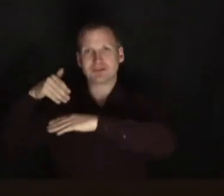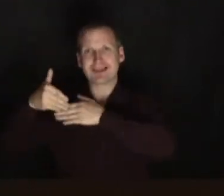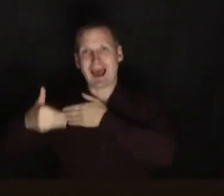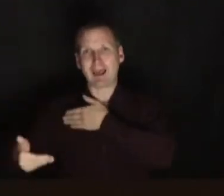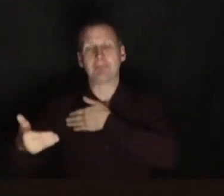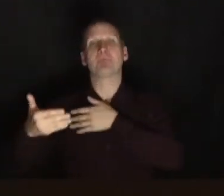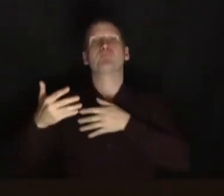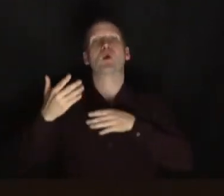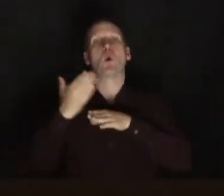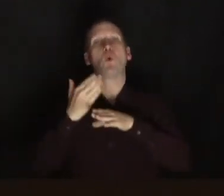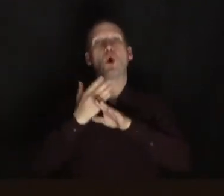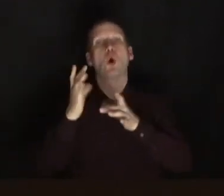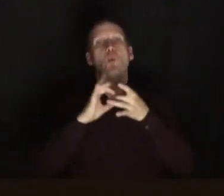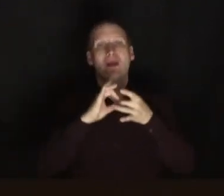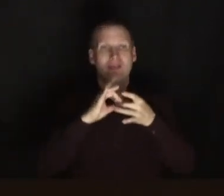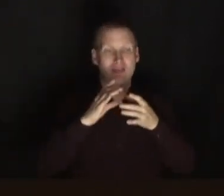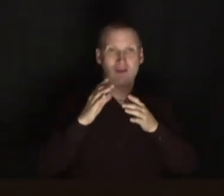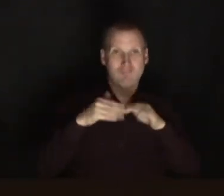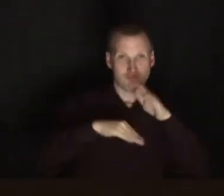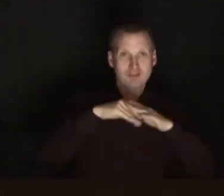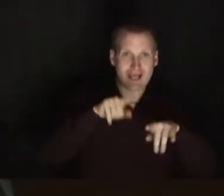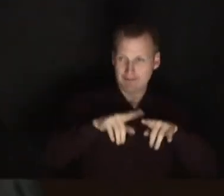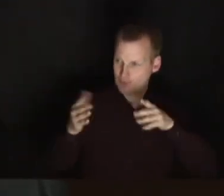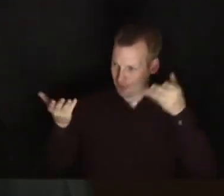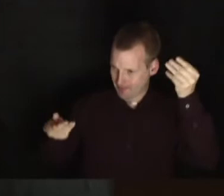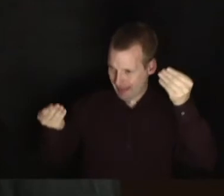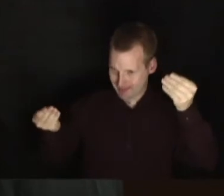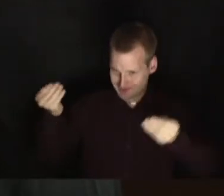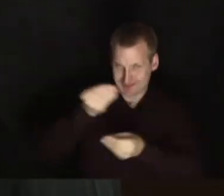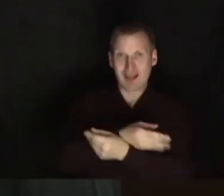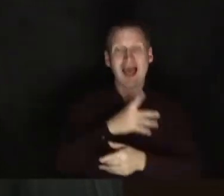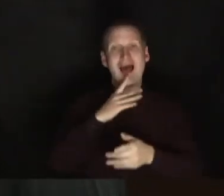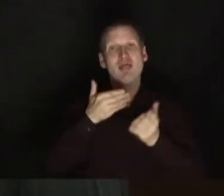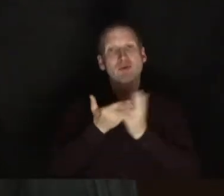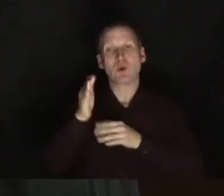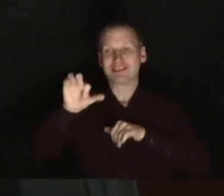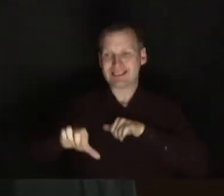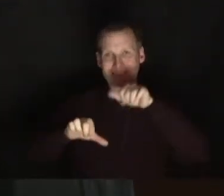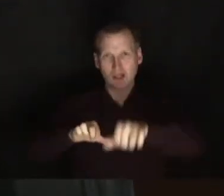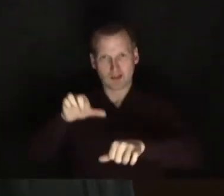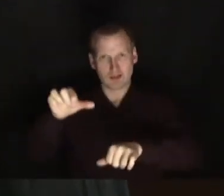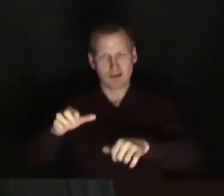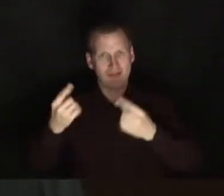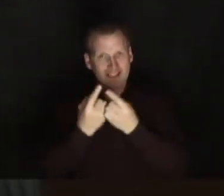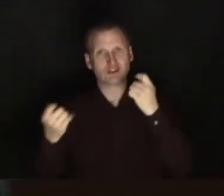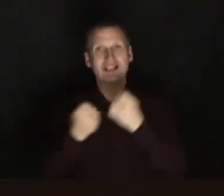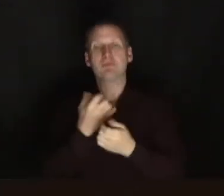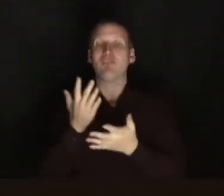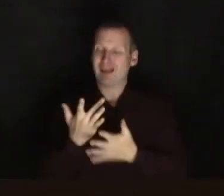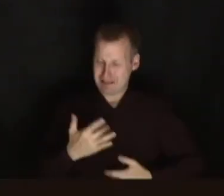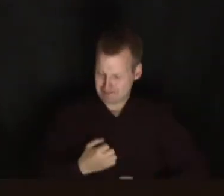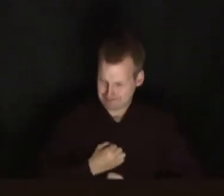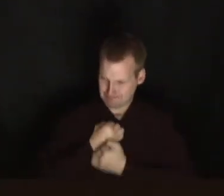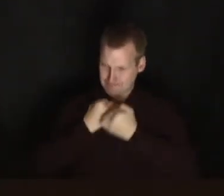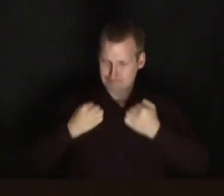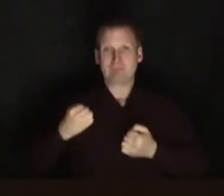way up to working almost full-time and the challenges in those seasons are a little bit different but actually overwhelmingly the thing that I